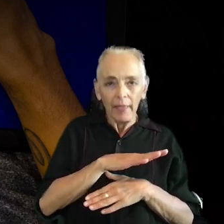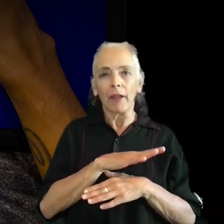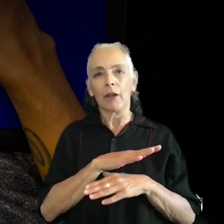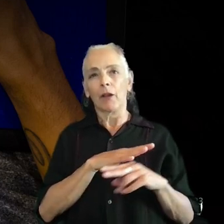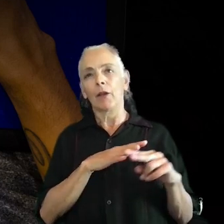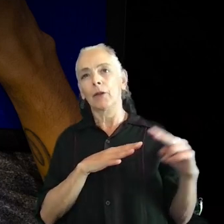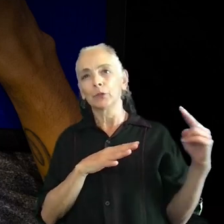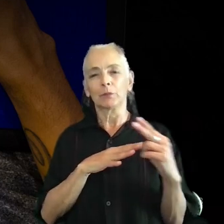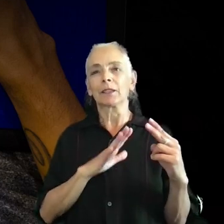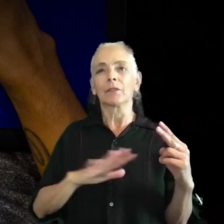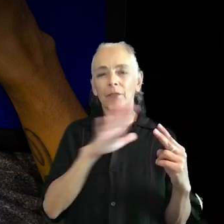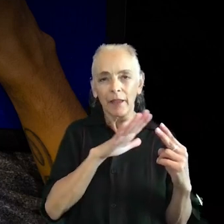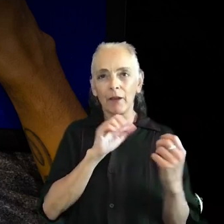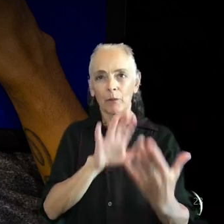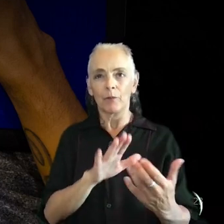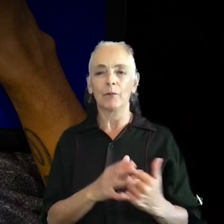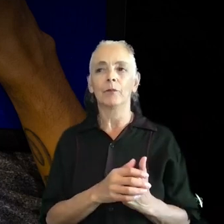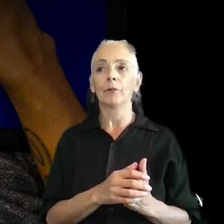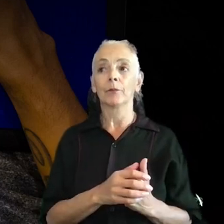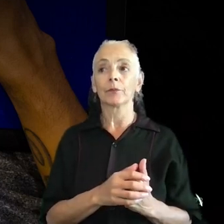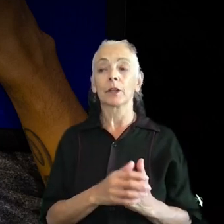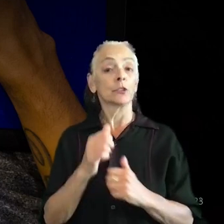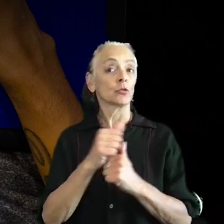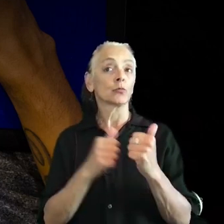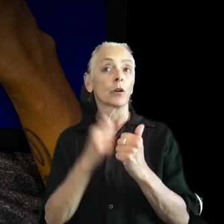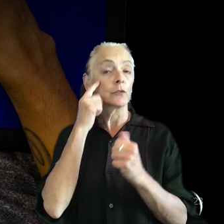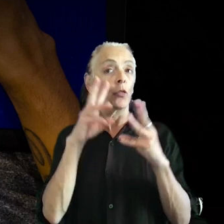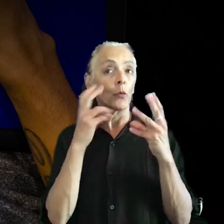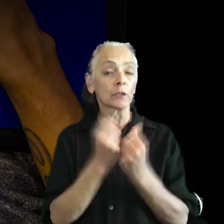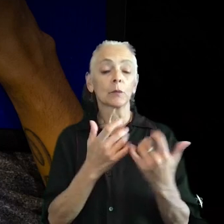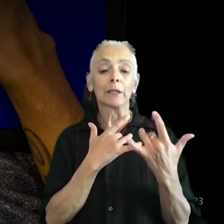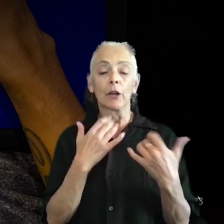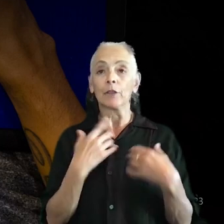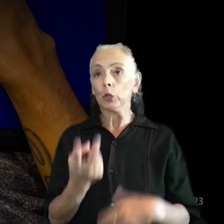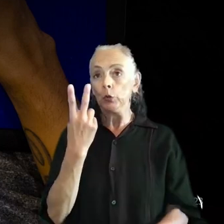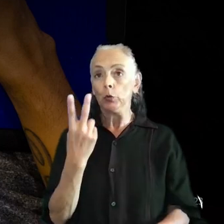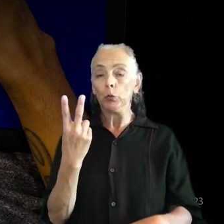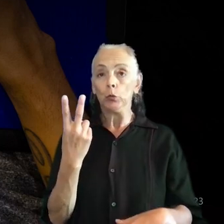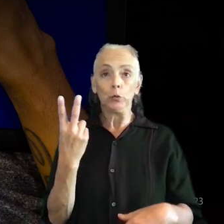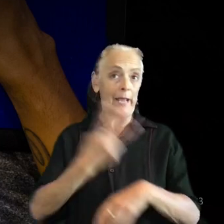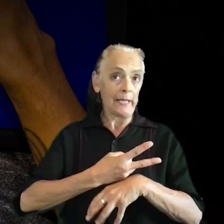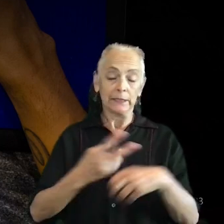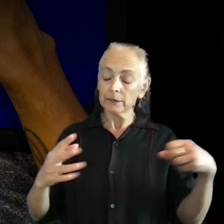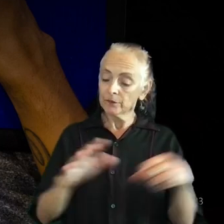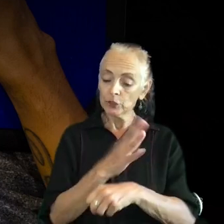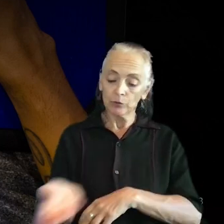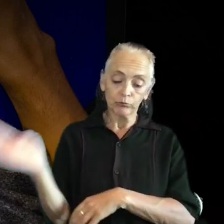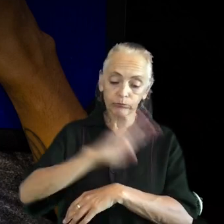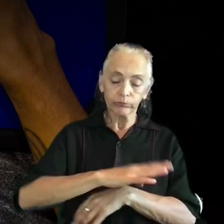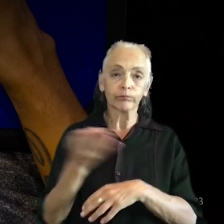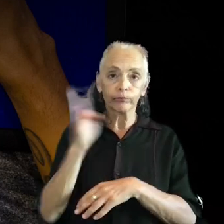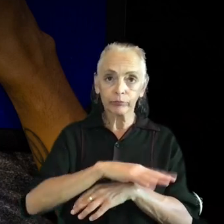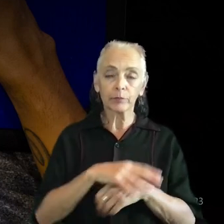The traditional structure for this workshop is two full workshop days. But with the